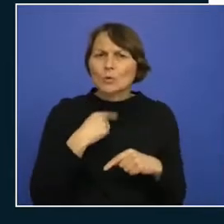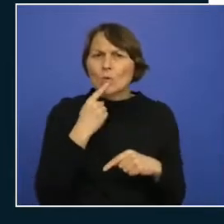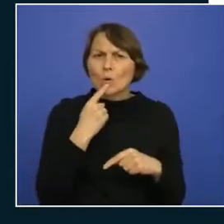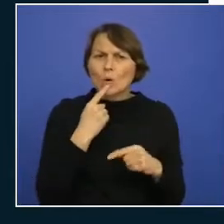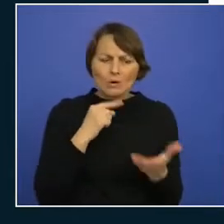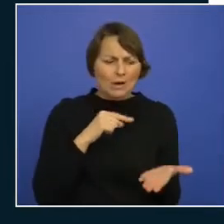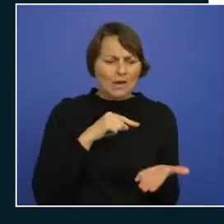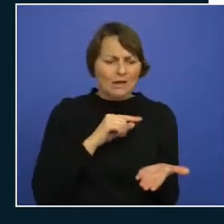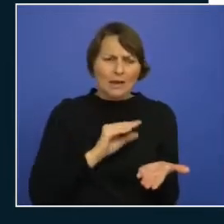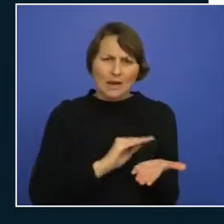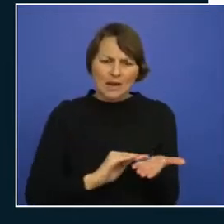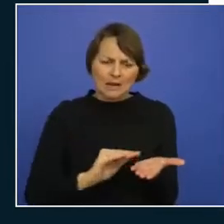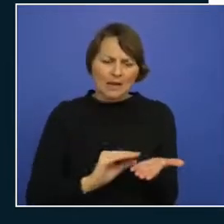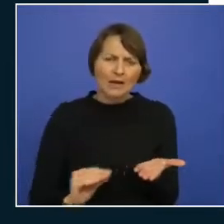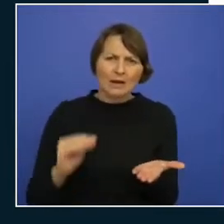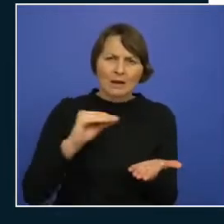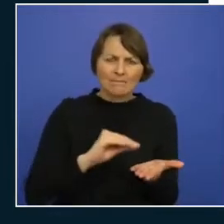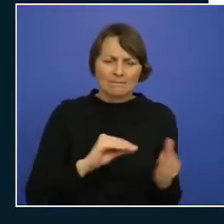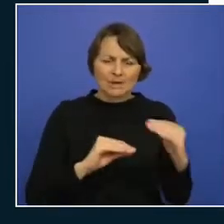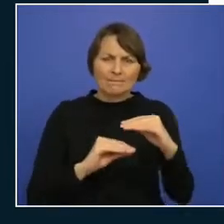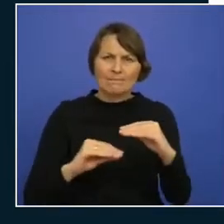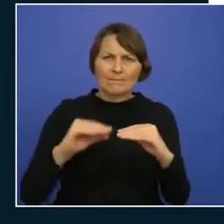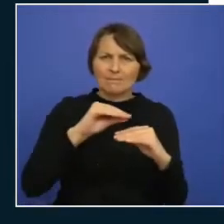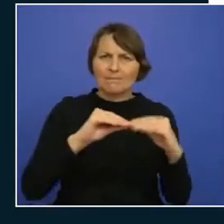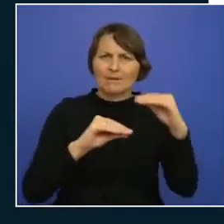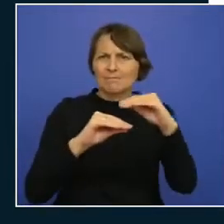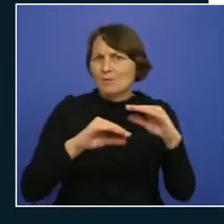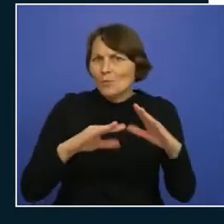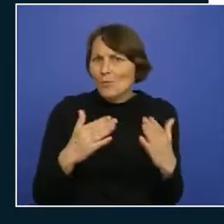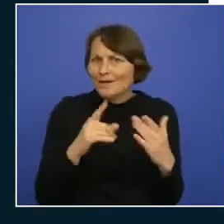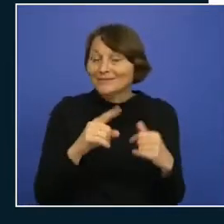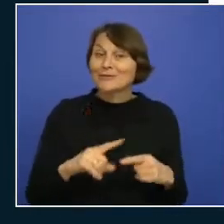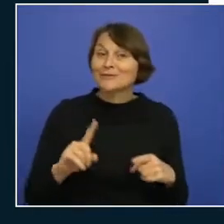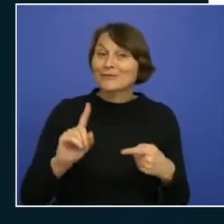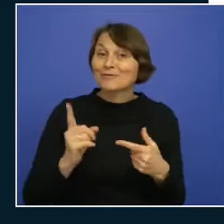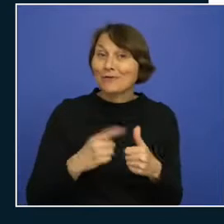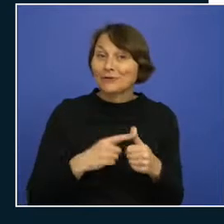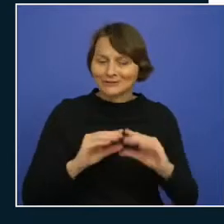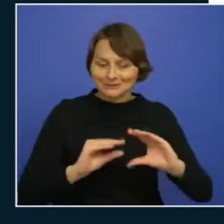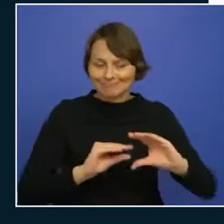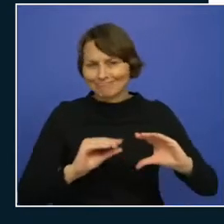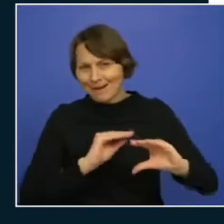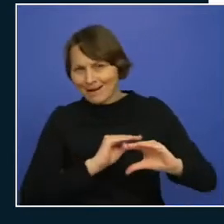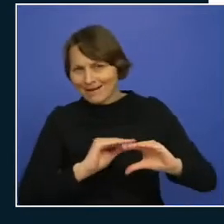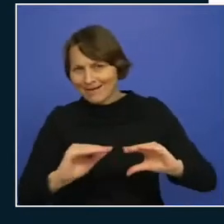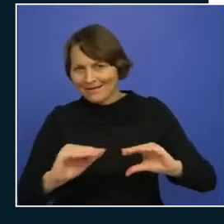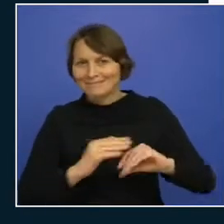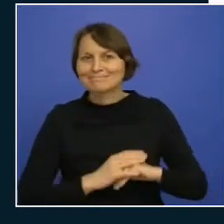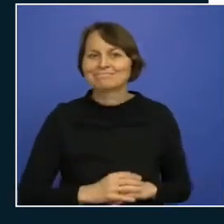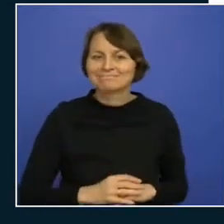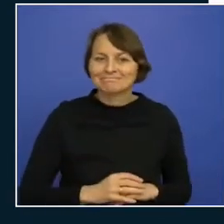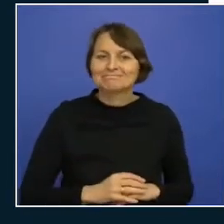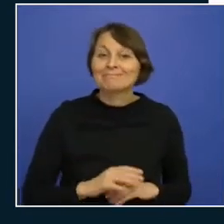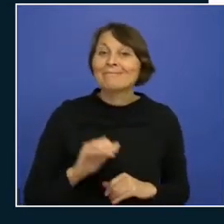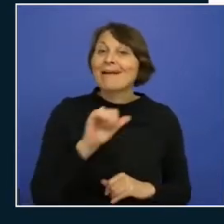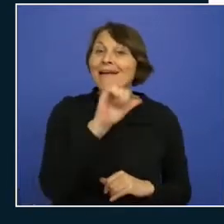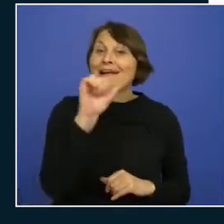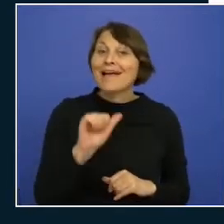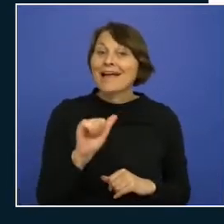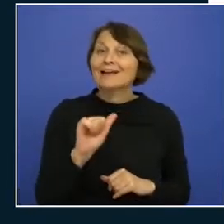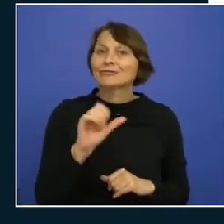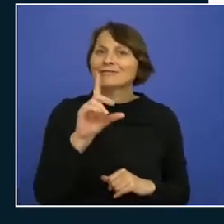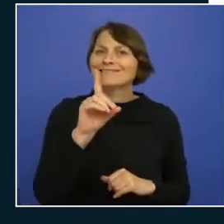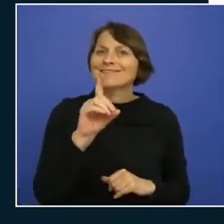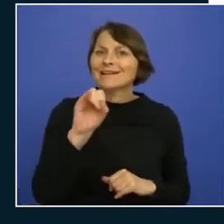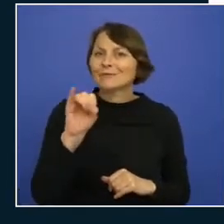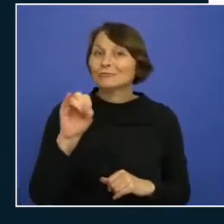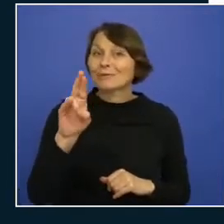solutions so let's start with the first layer azure active directory so when you sign up for microsoft cloud service